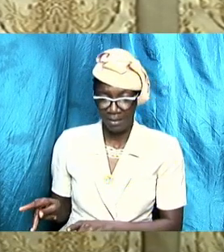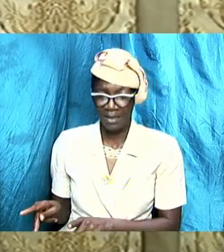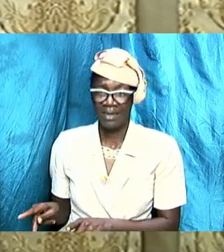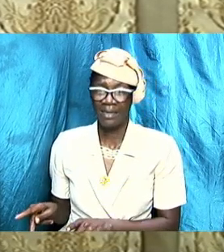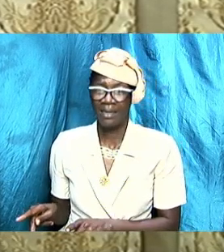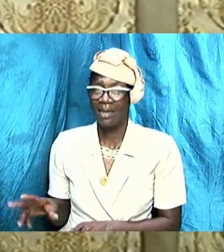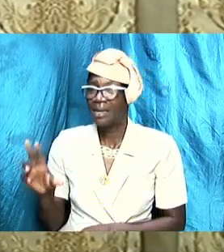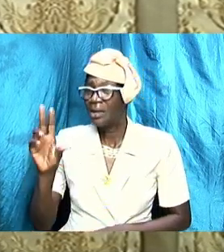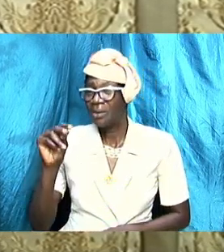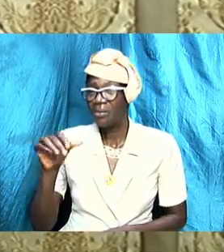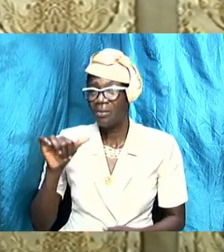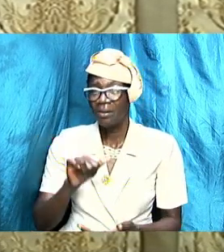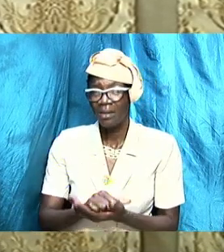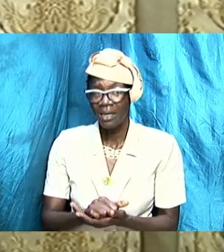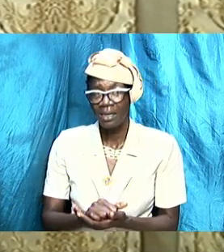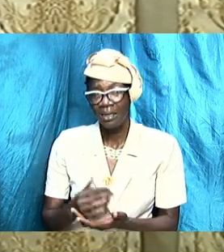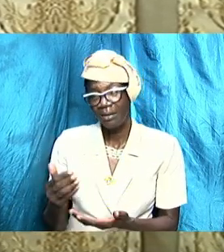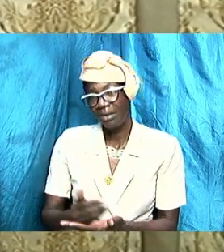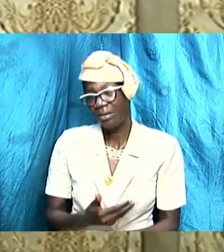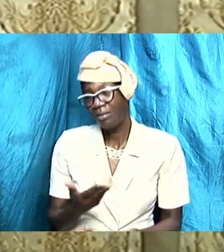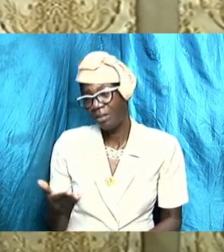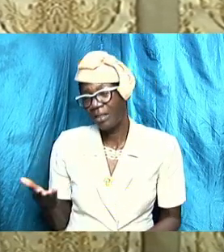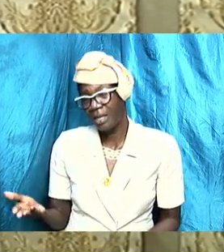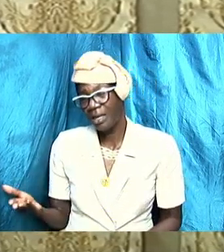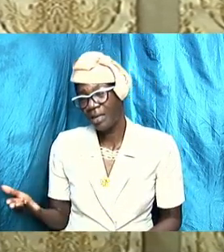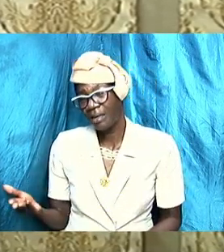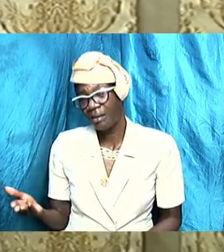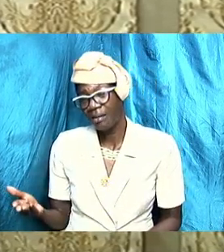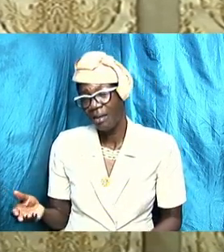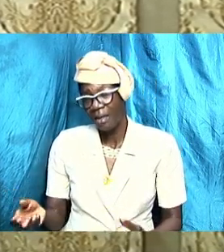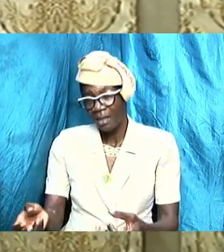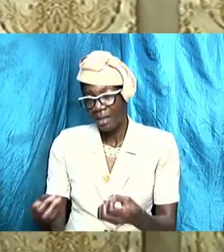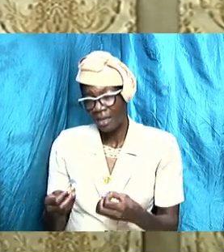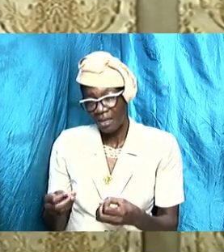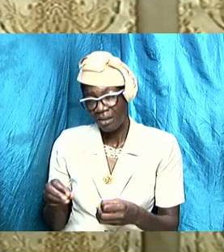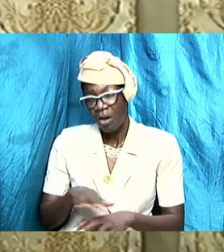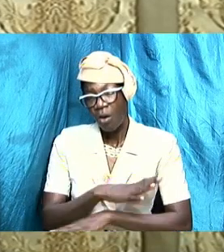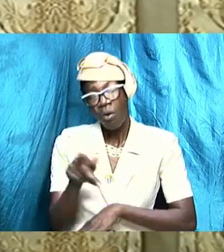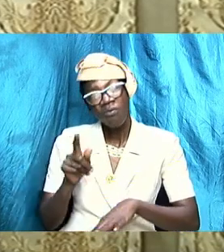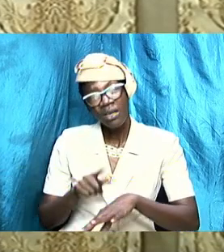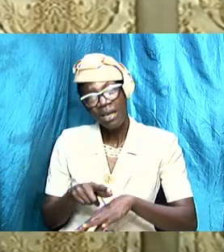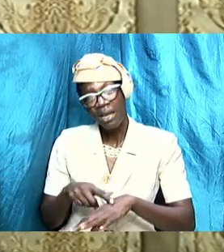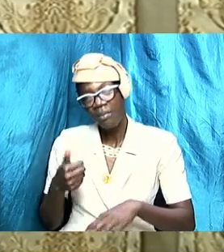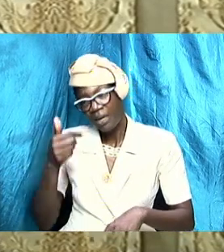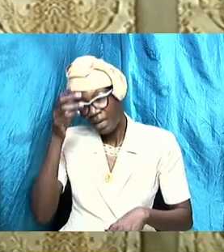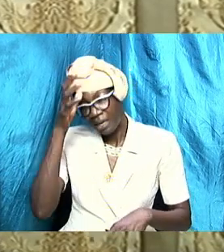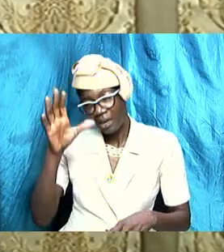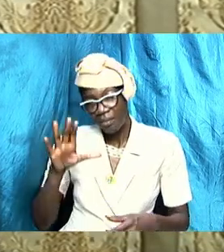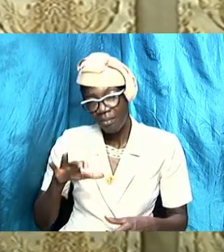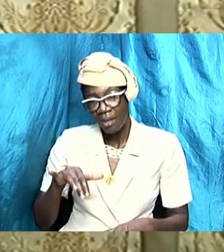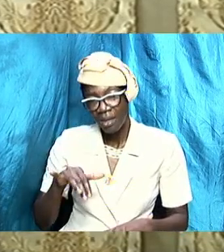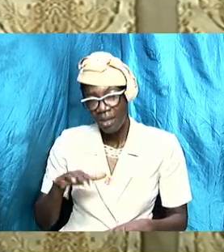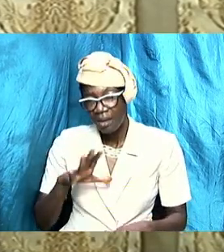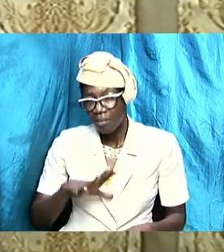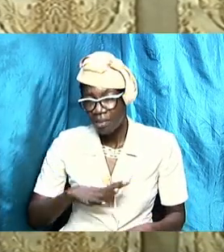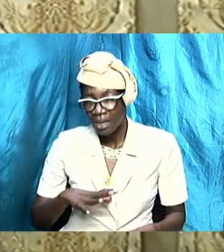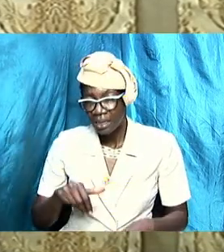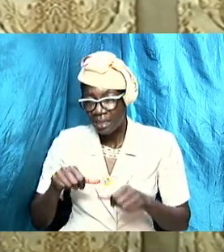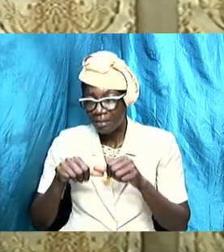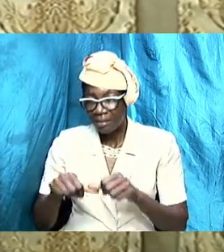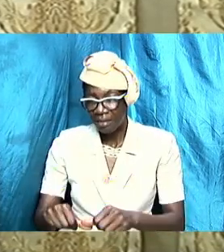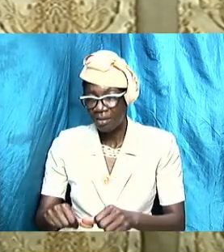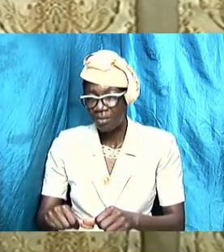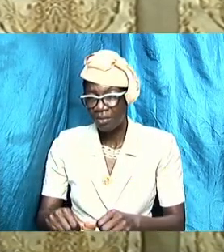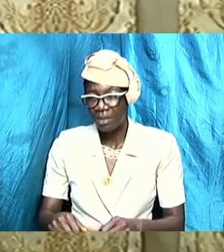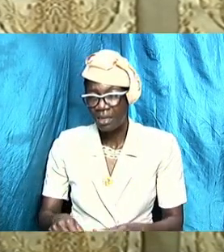that is something acquired over time and any man that still at 11 o'clock and 12 o